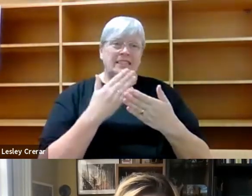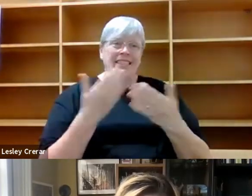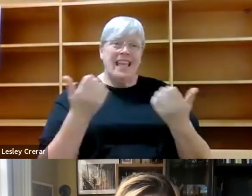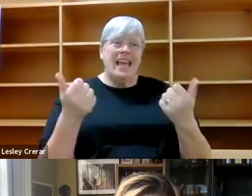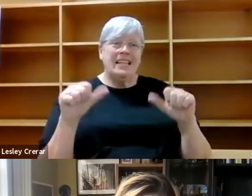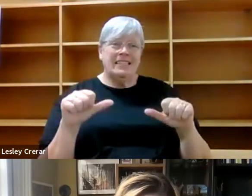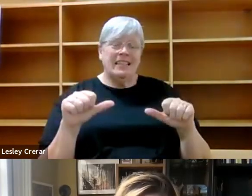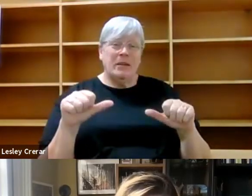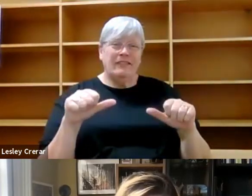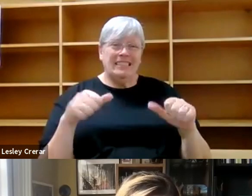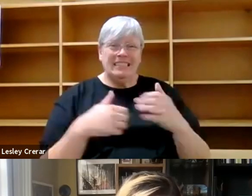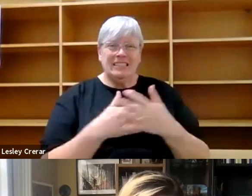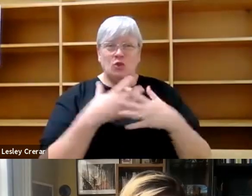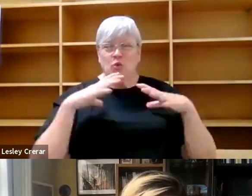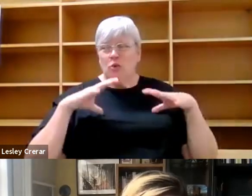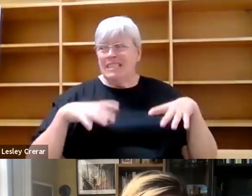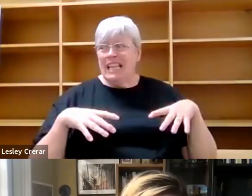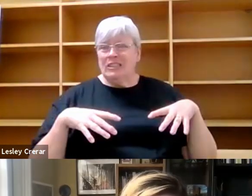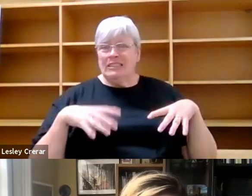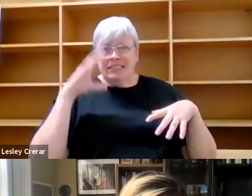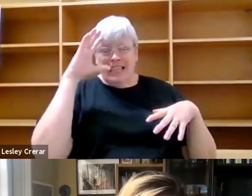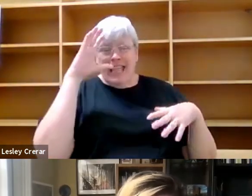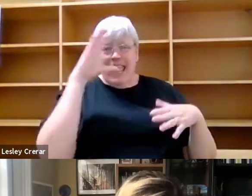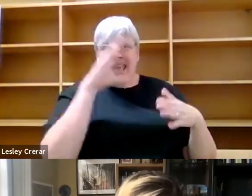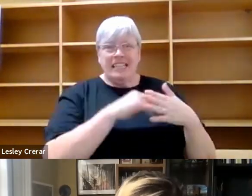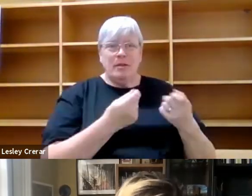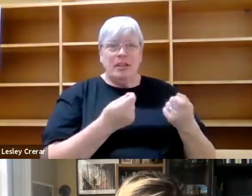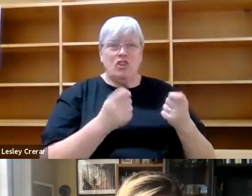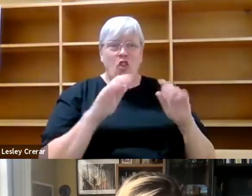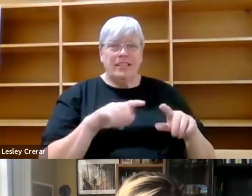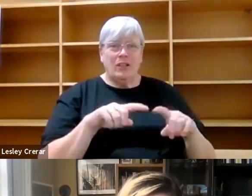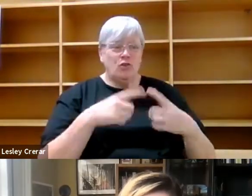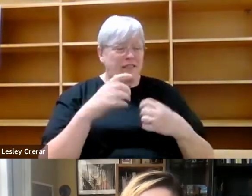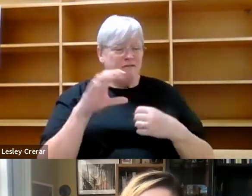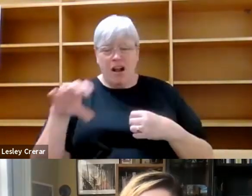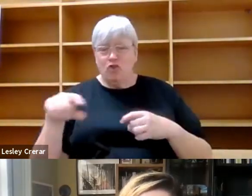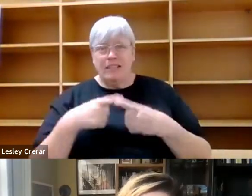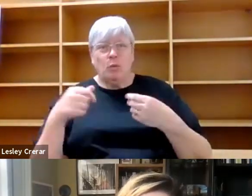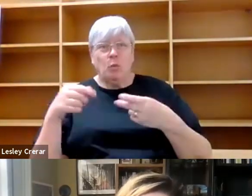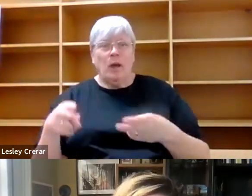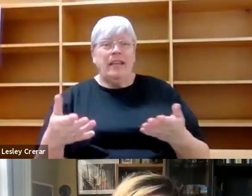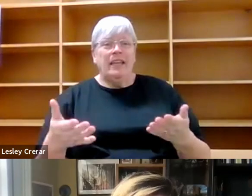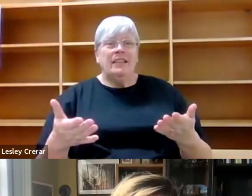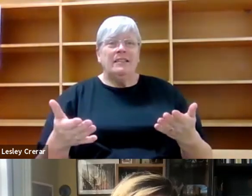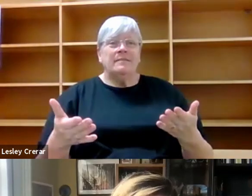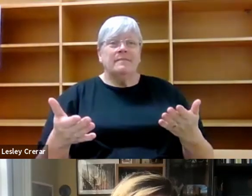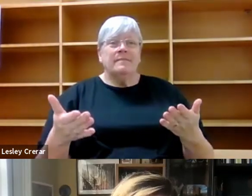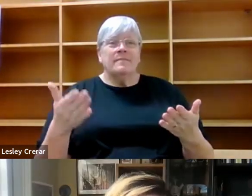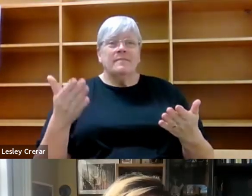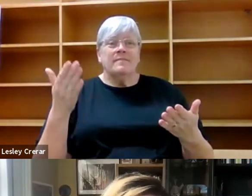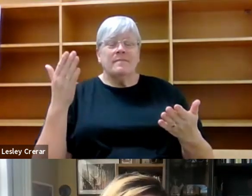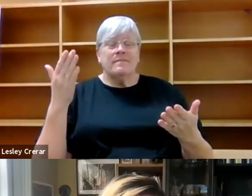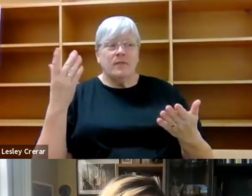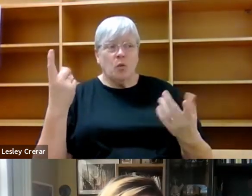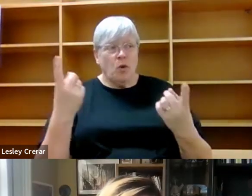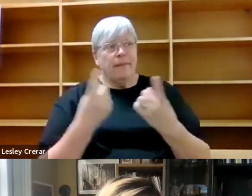and, and re-experience sort of lockdowns in different countries in different formats. And, um, one of the things